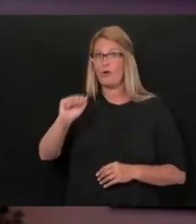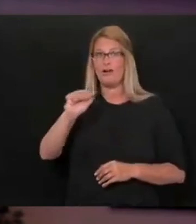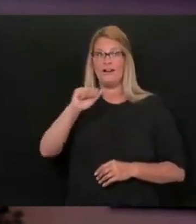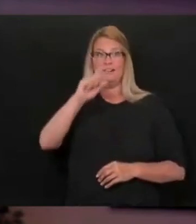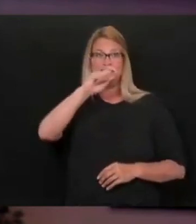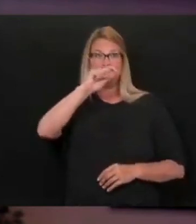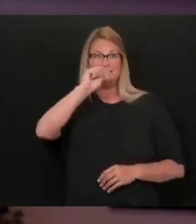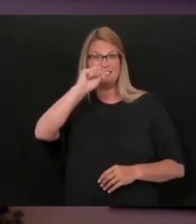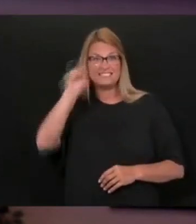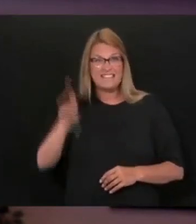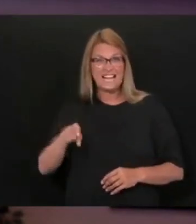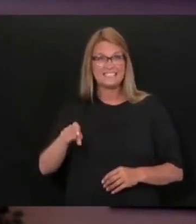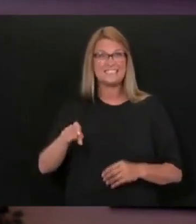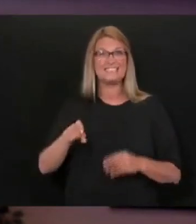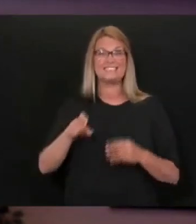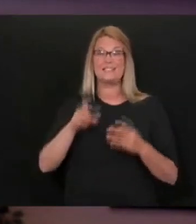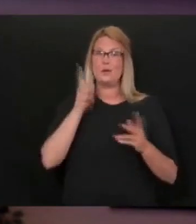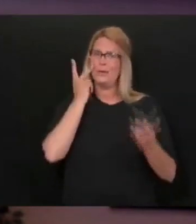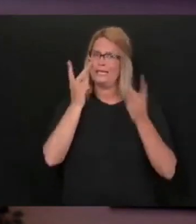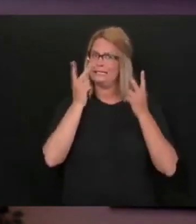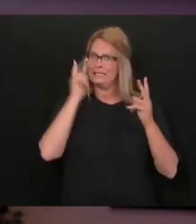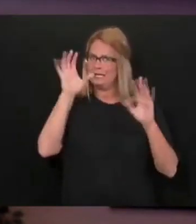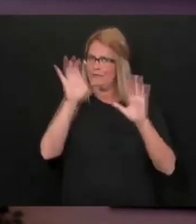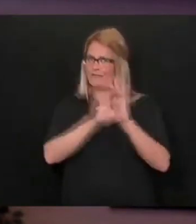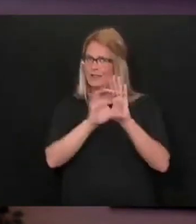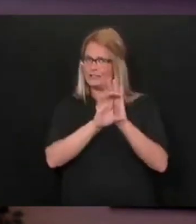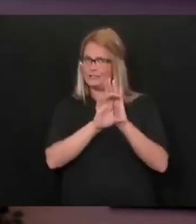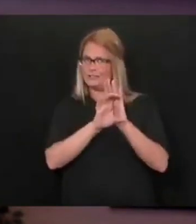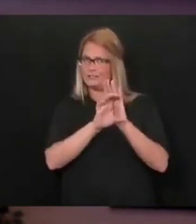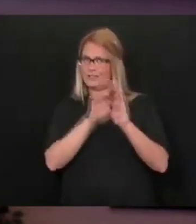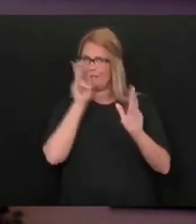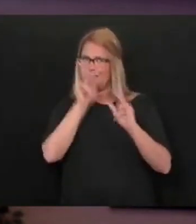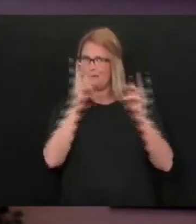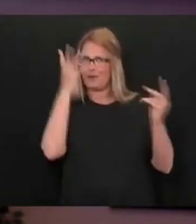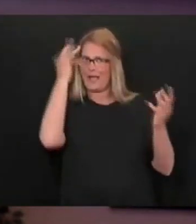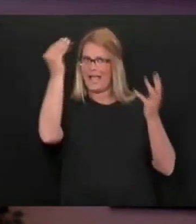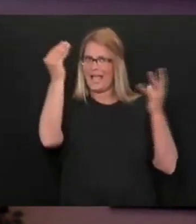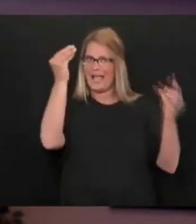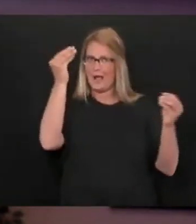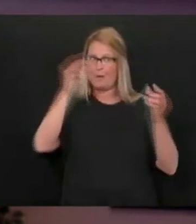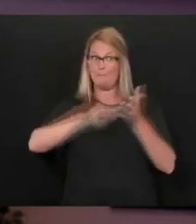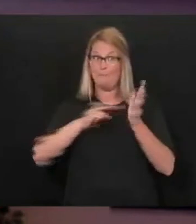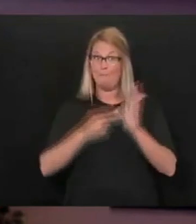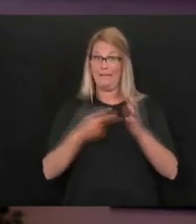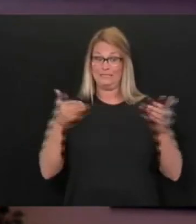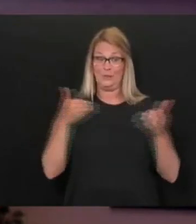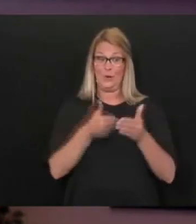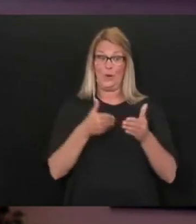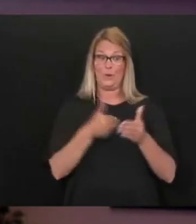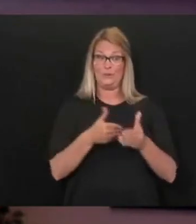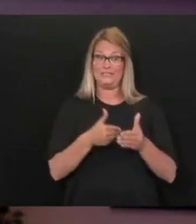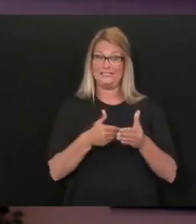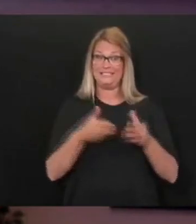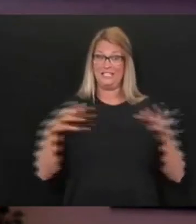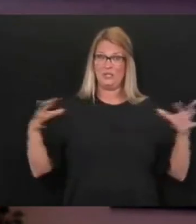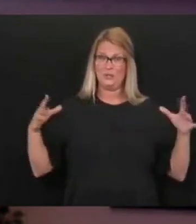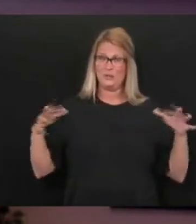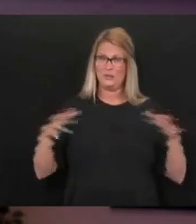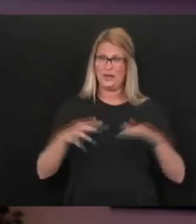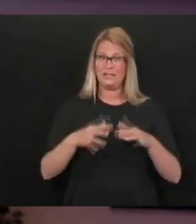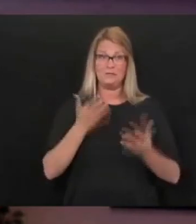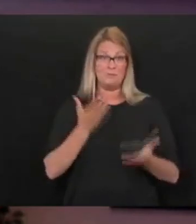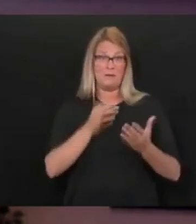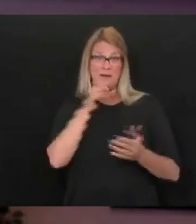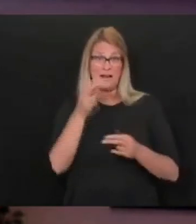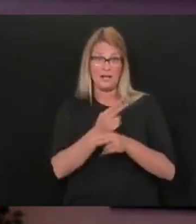pictures of a lot of people that are out and they're close together and perhaps not wearing face